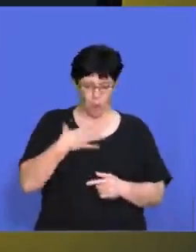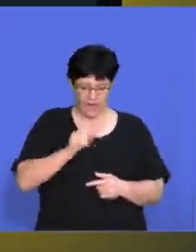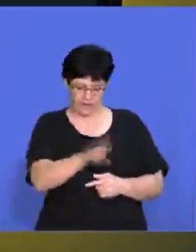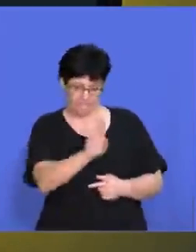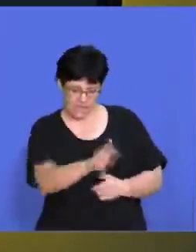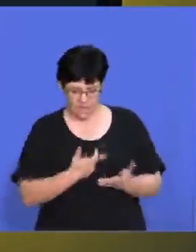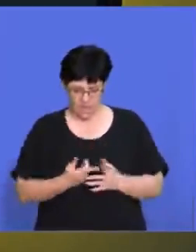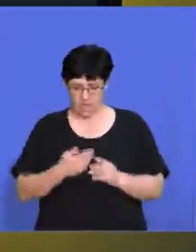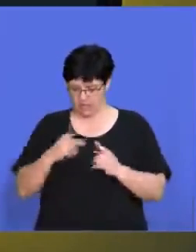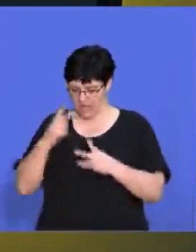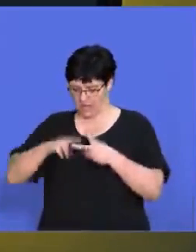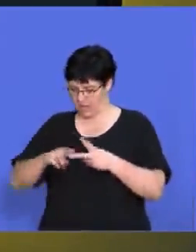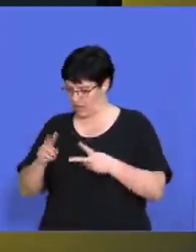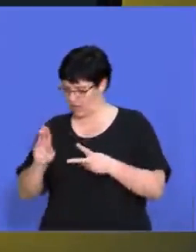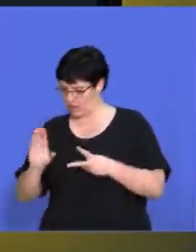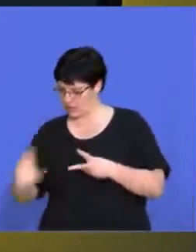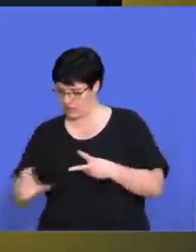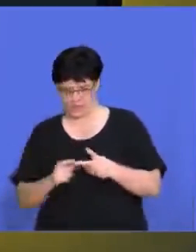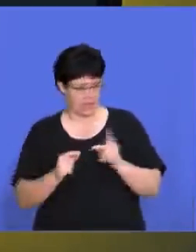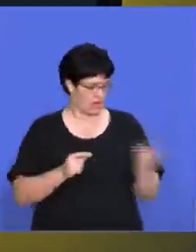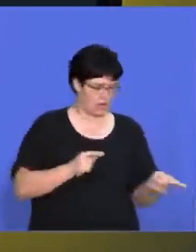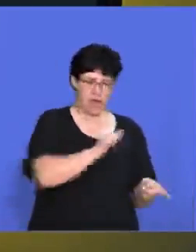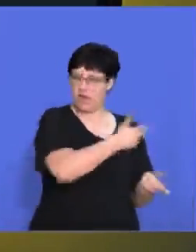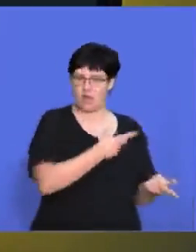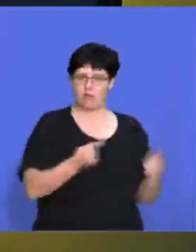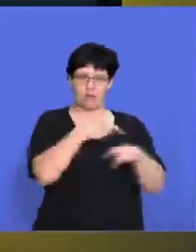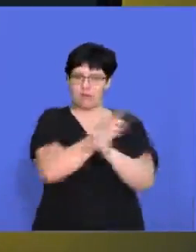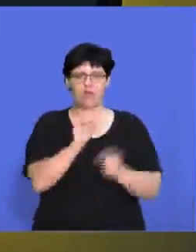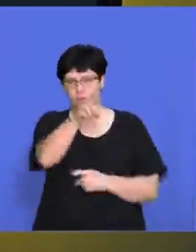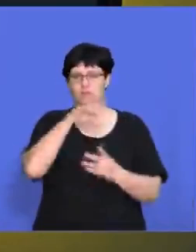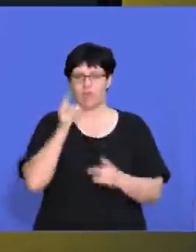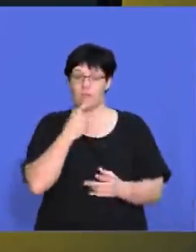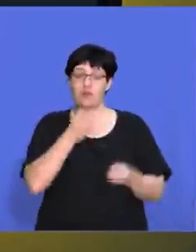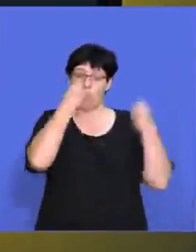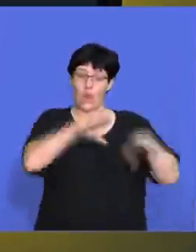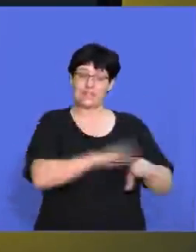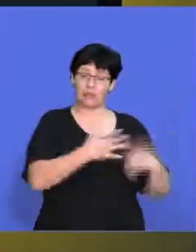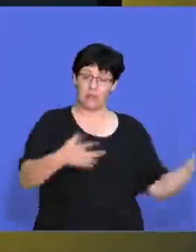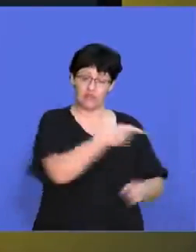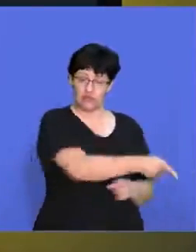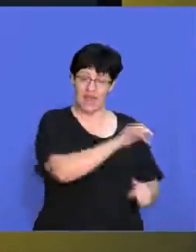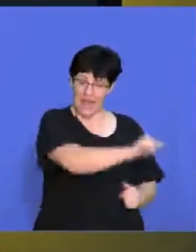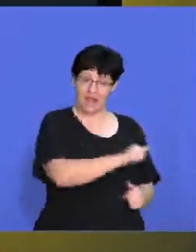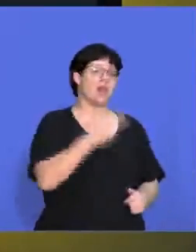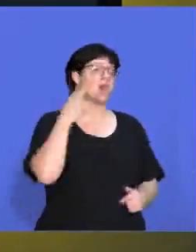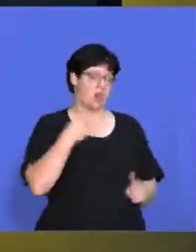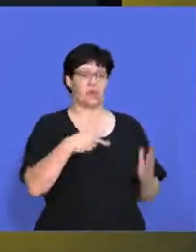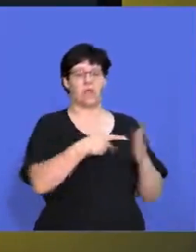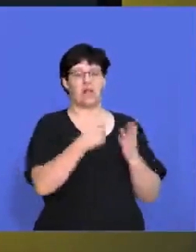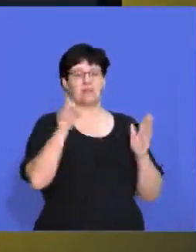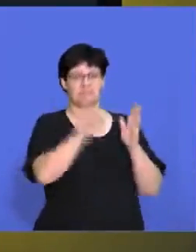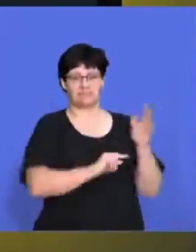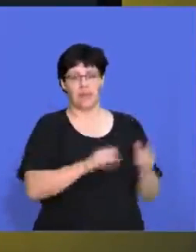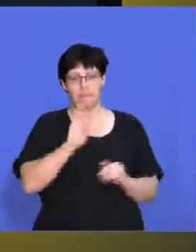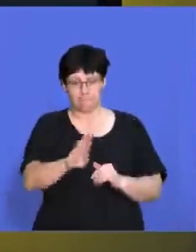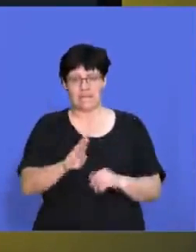B, or C. Start with whatever you feel most comfortable with and make sure you manage your time. Don't waste time on Section A because that's going